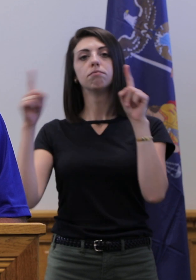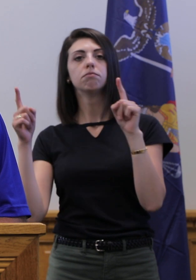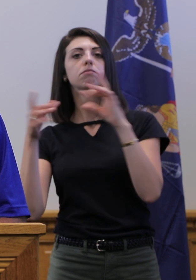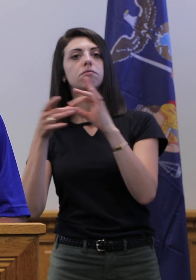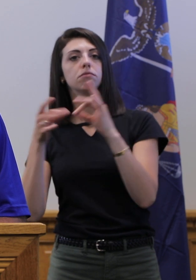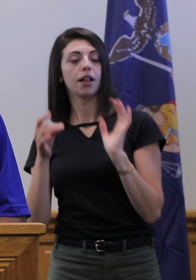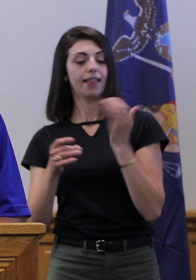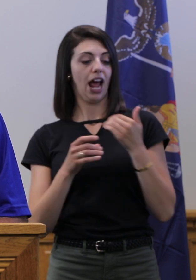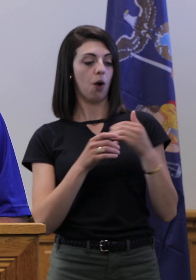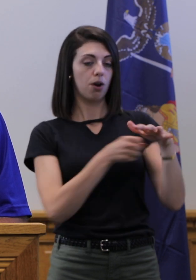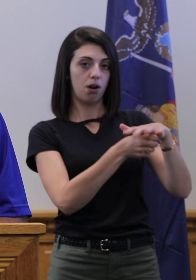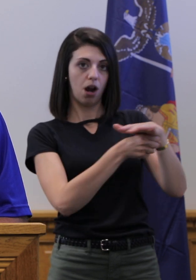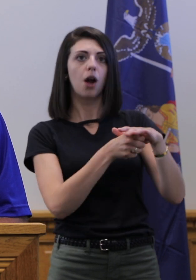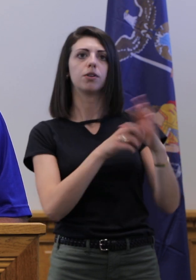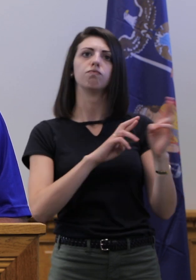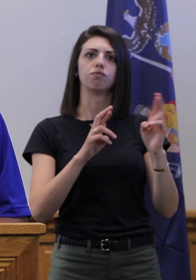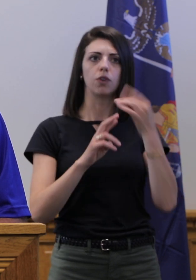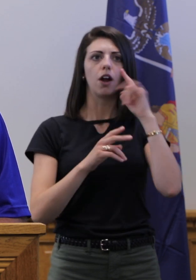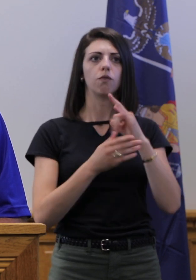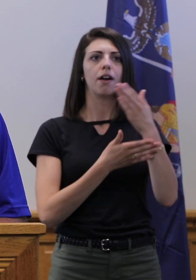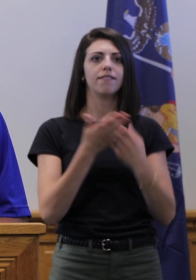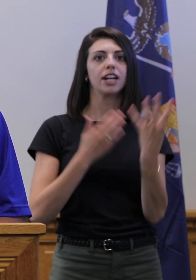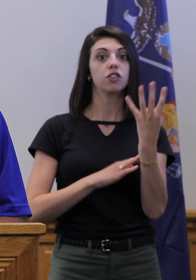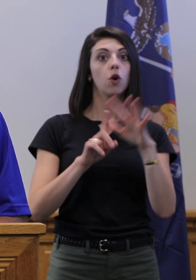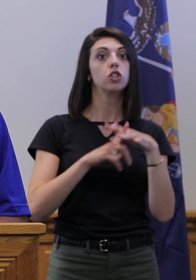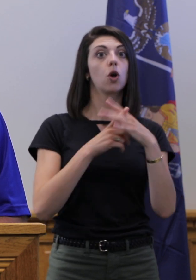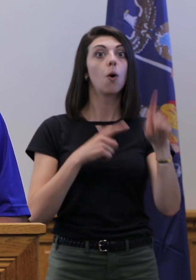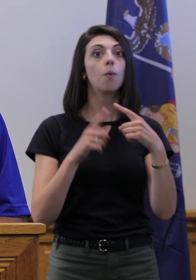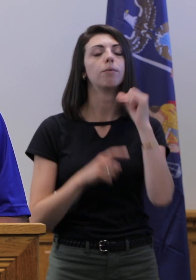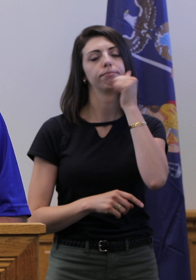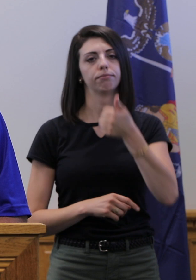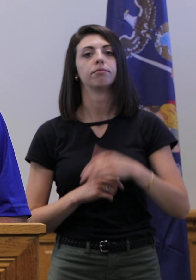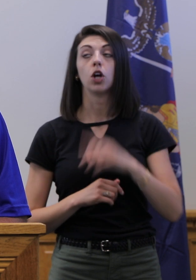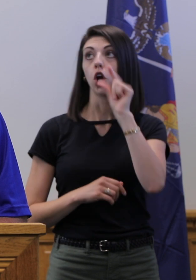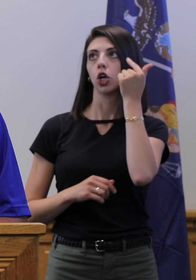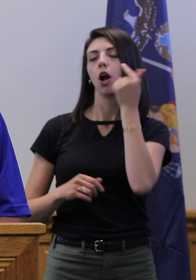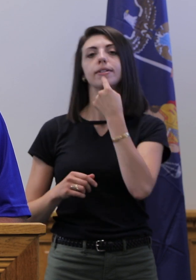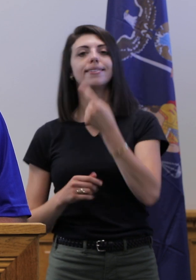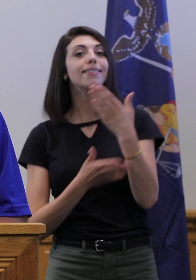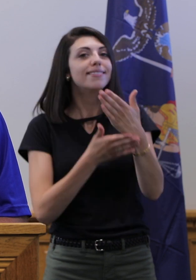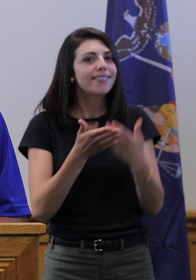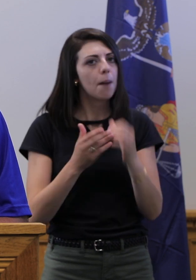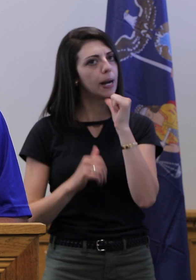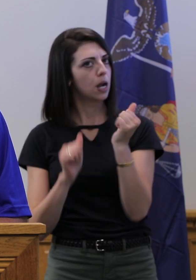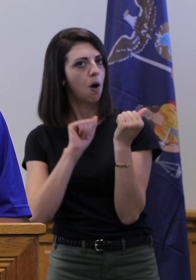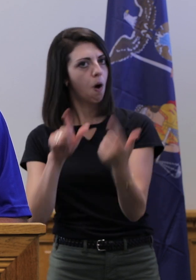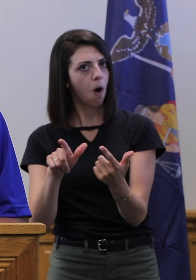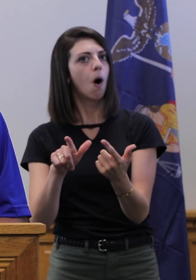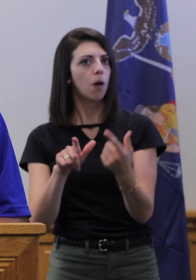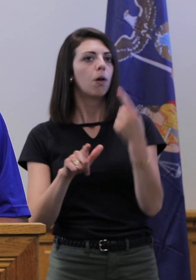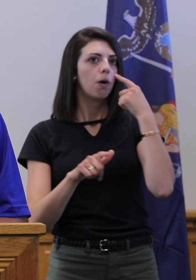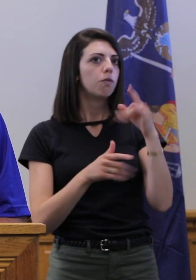region is on track for Phase 4 reopening starting tomorrow. The Governor has said that some, but not all, of the Phase 4